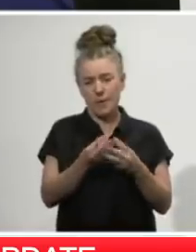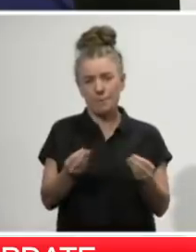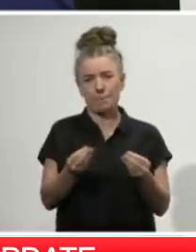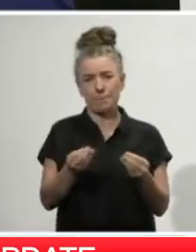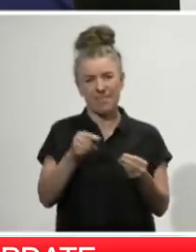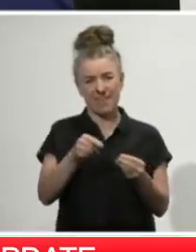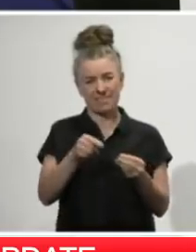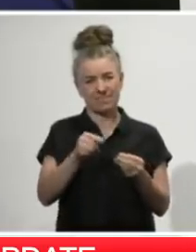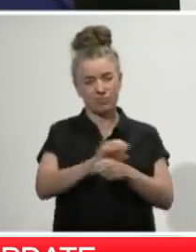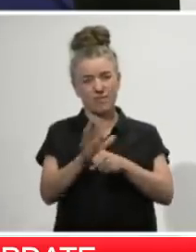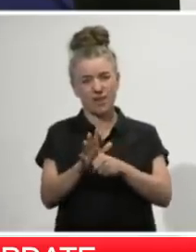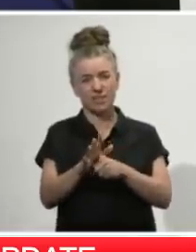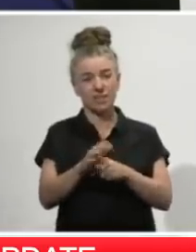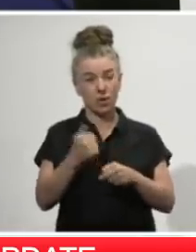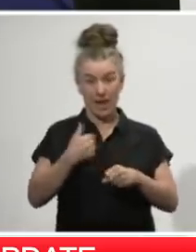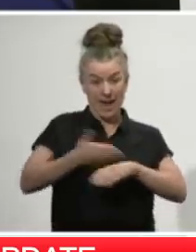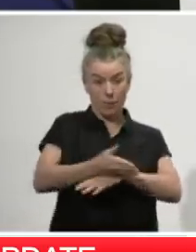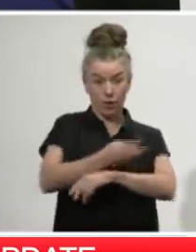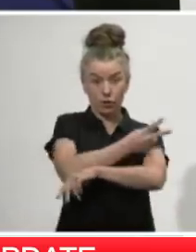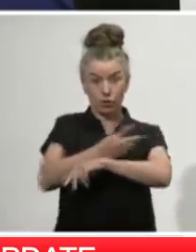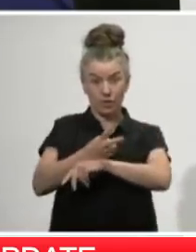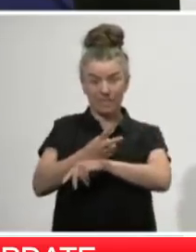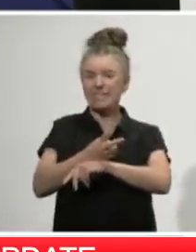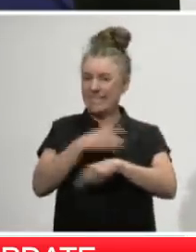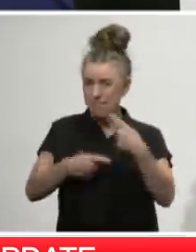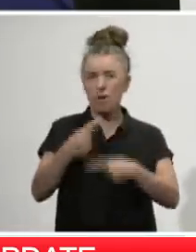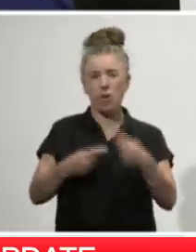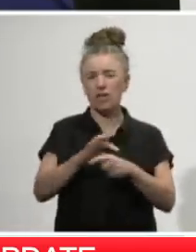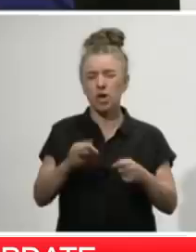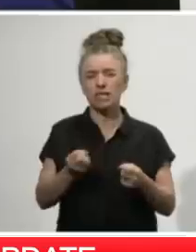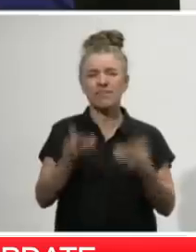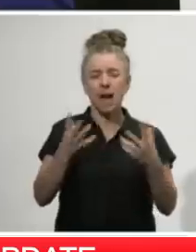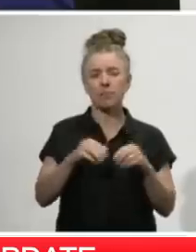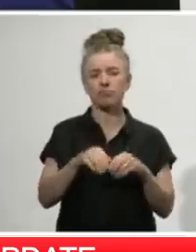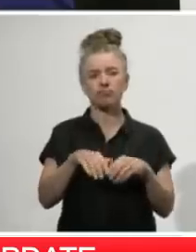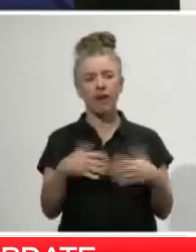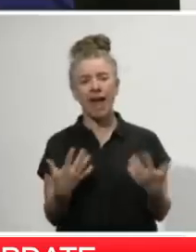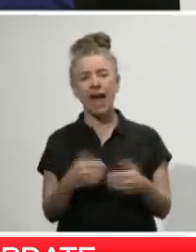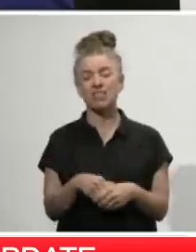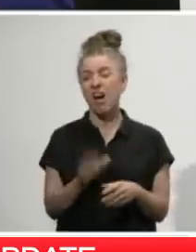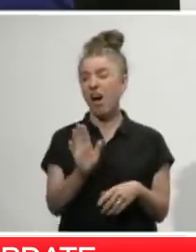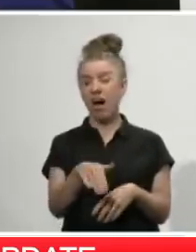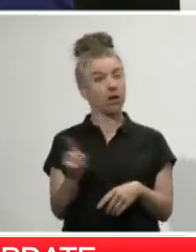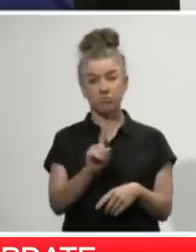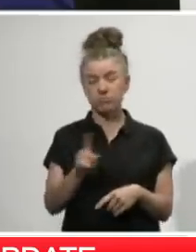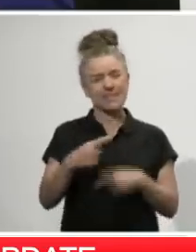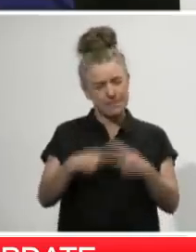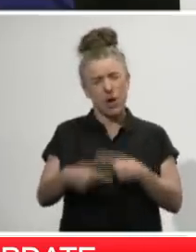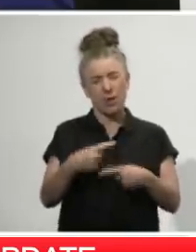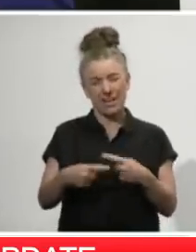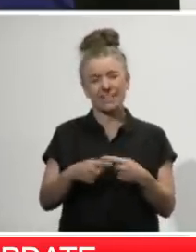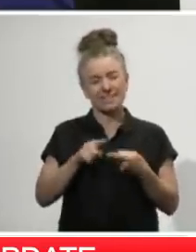half aren't squandered in the second. We are determined to make sure that we stamp out COVID-19.